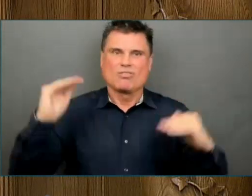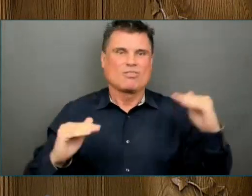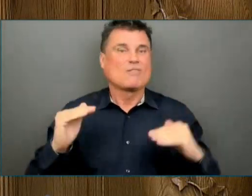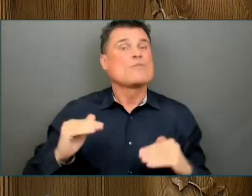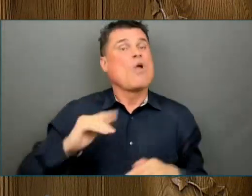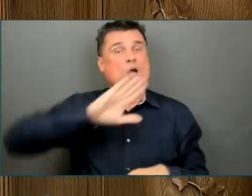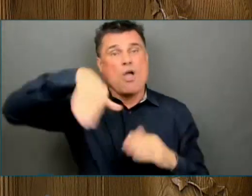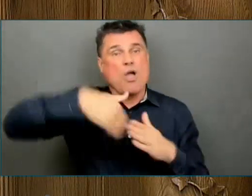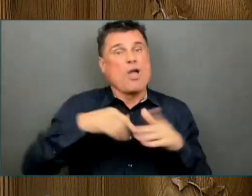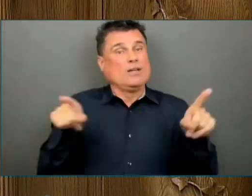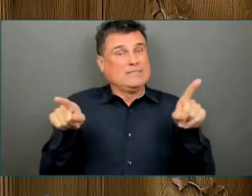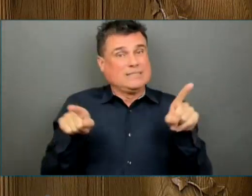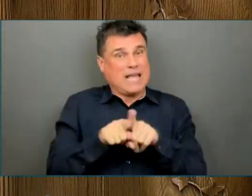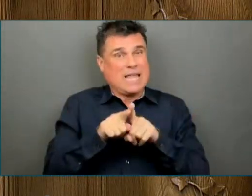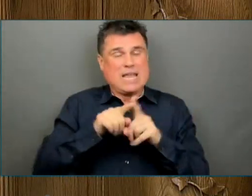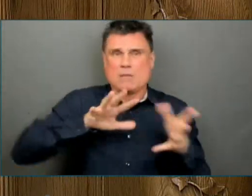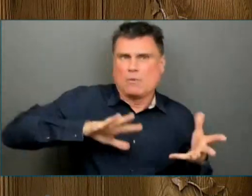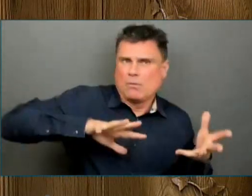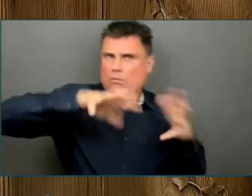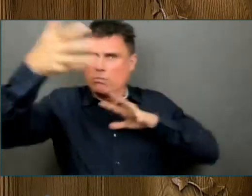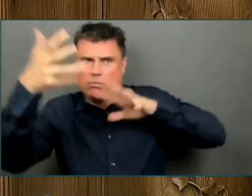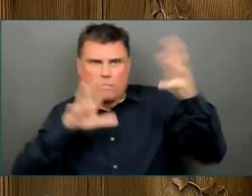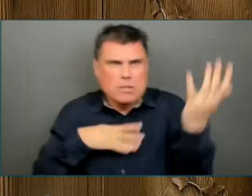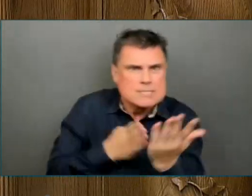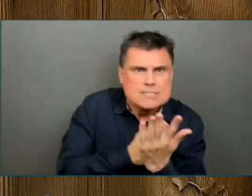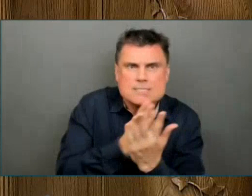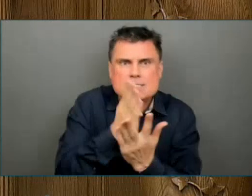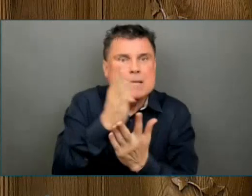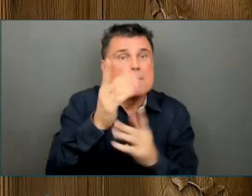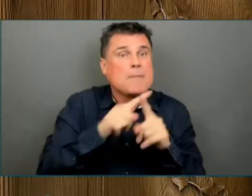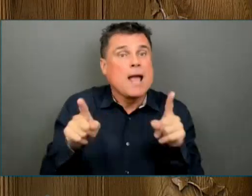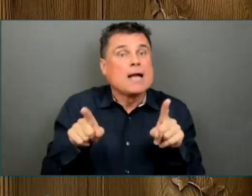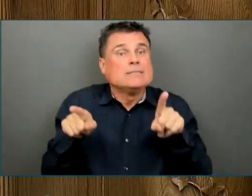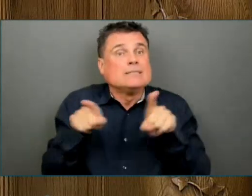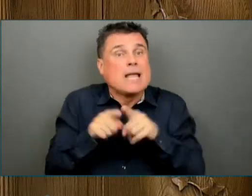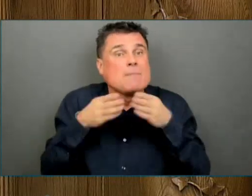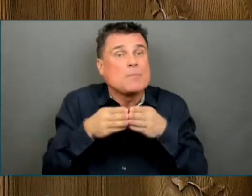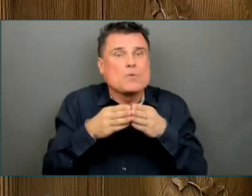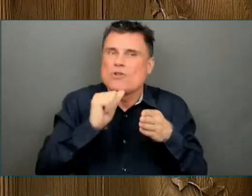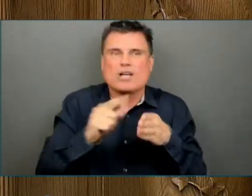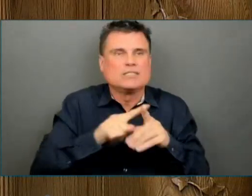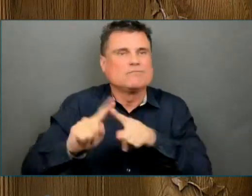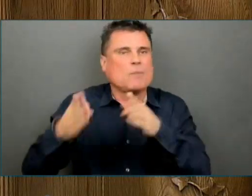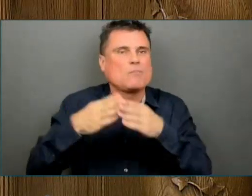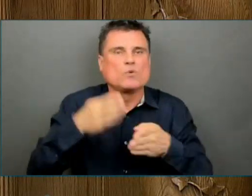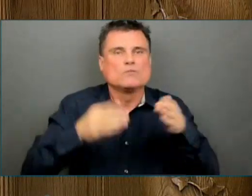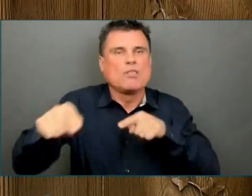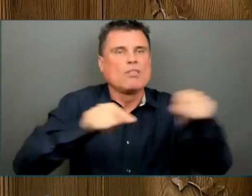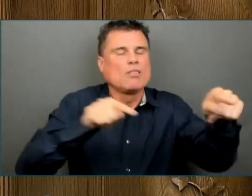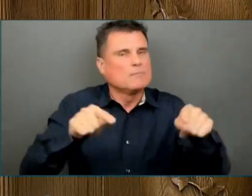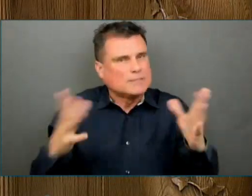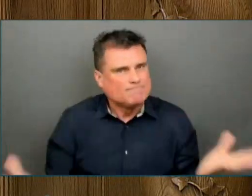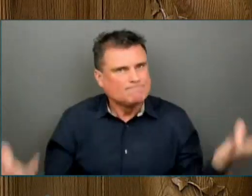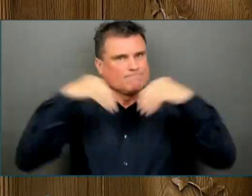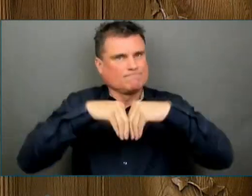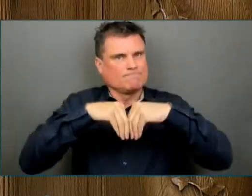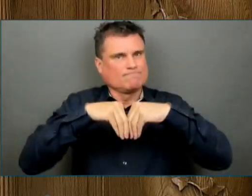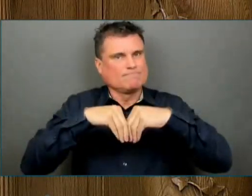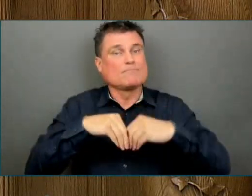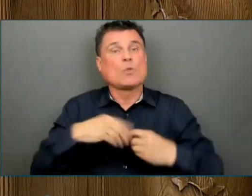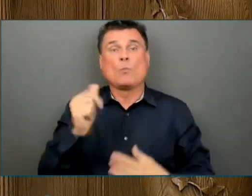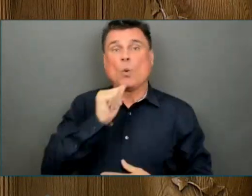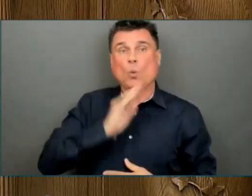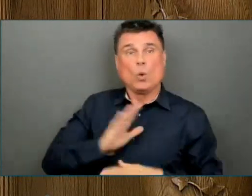Women have been more likely to lose a job or feel forced out of the workforce. Young people have missed out on work opportunities